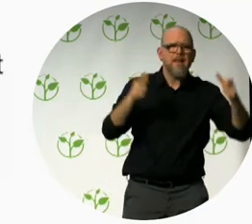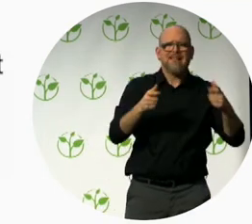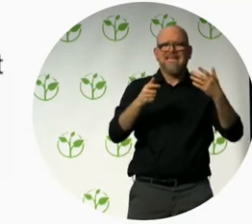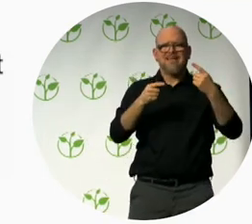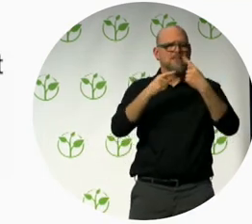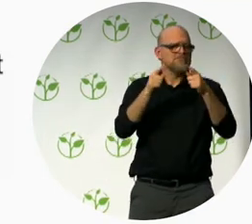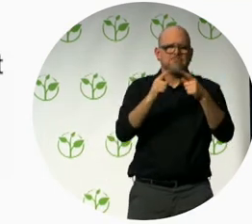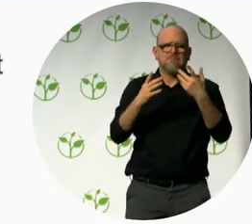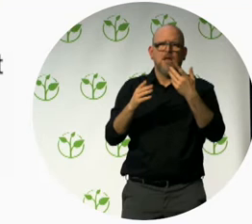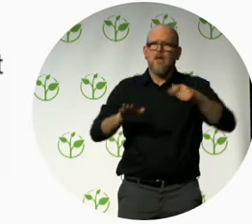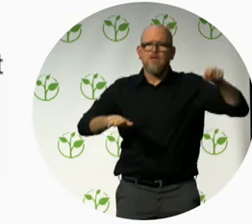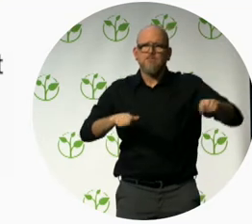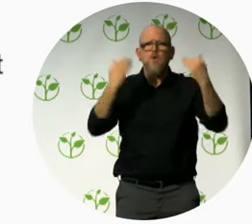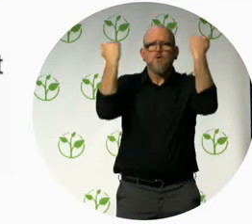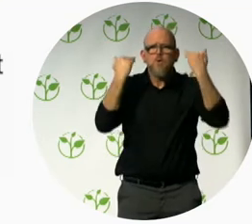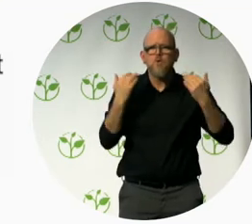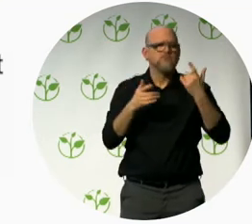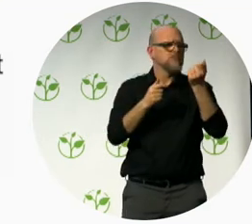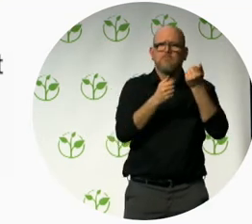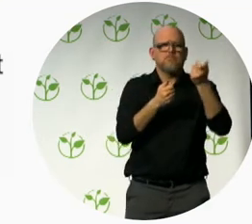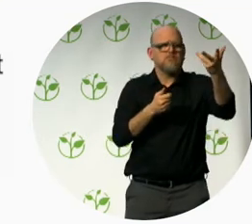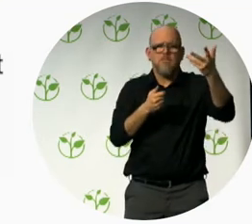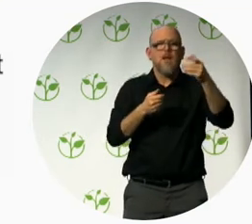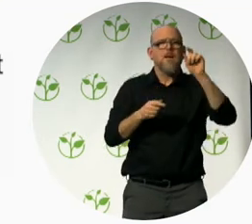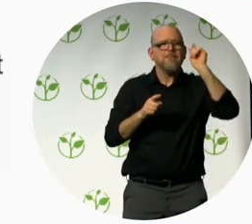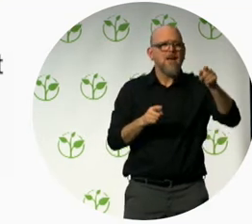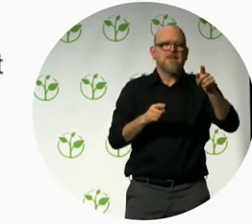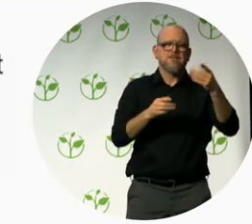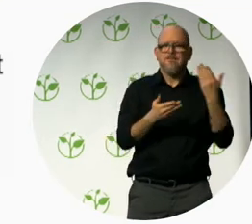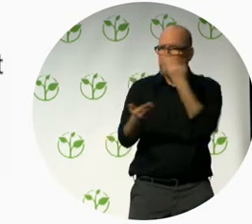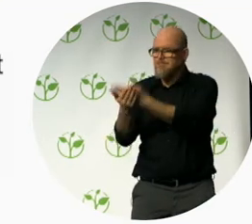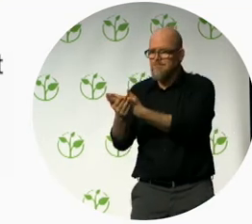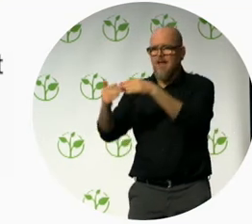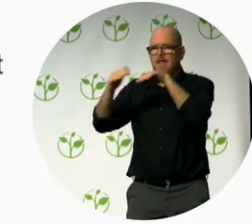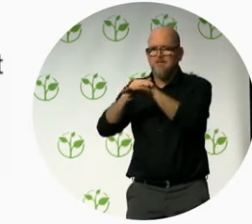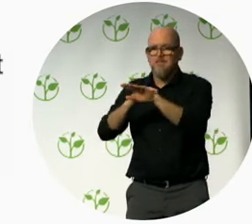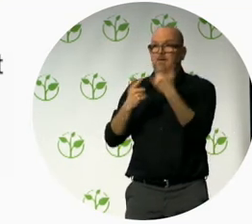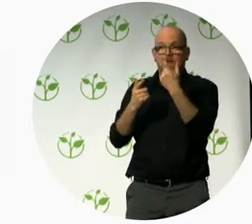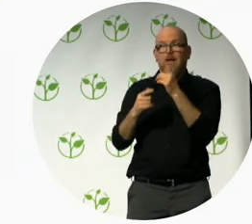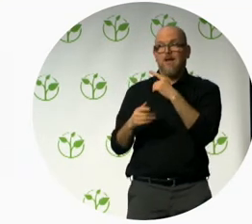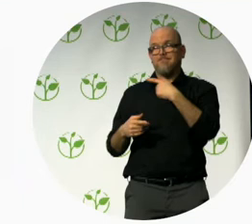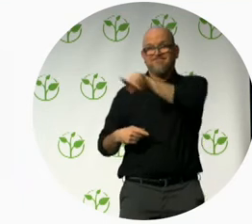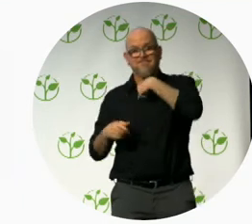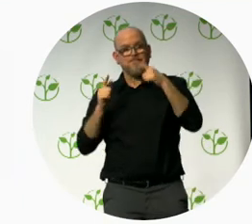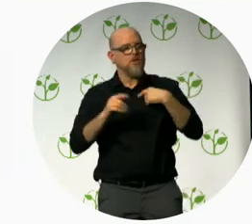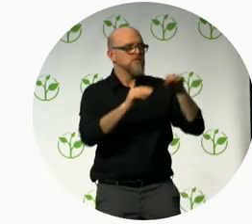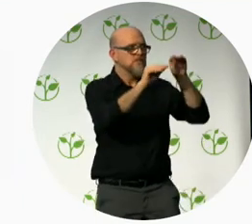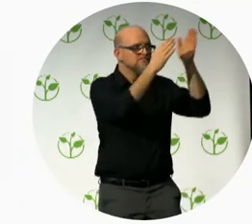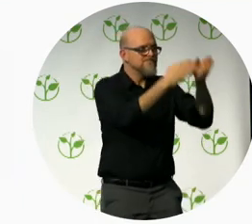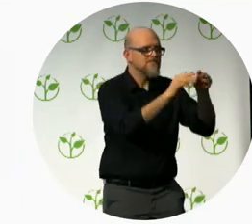that all B2C tech must be accessible, teaching the end users how to use those technologies,